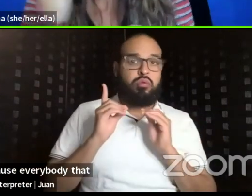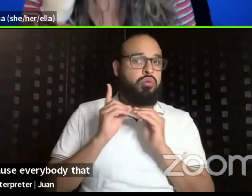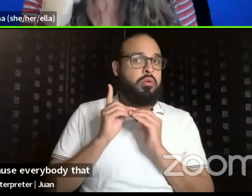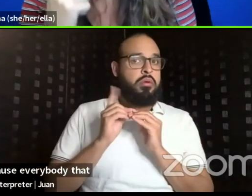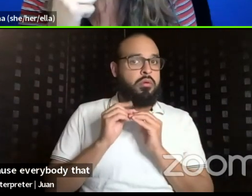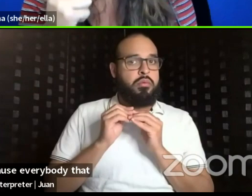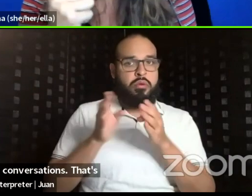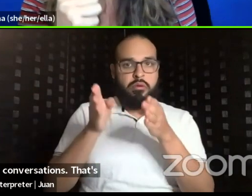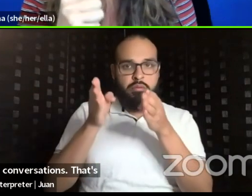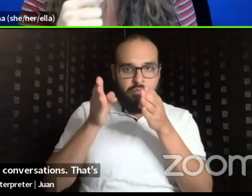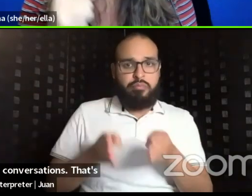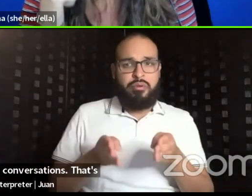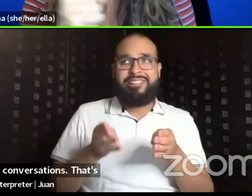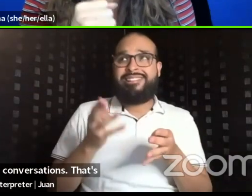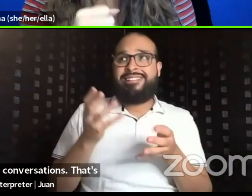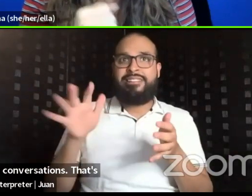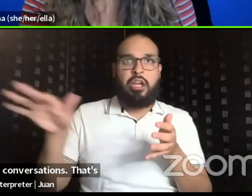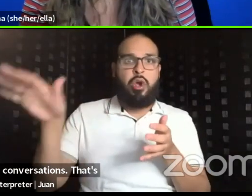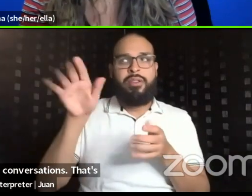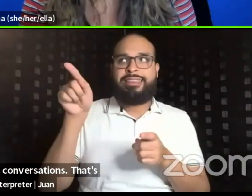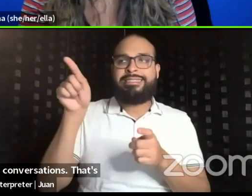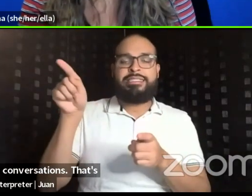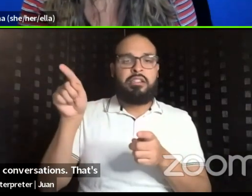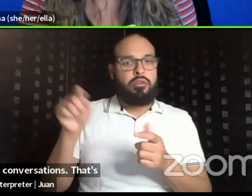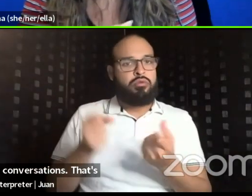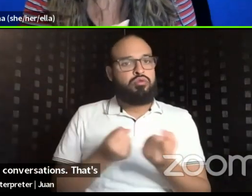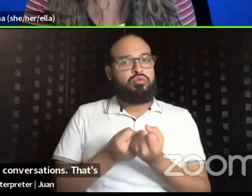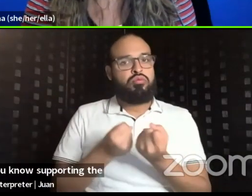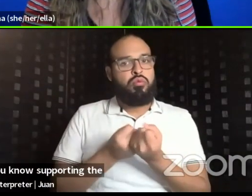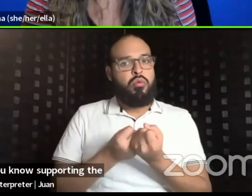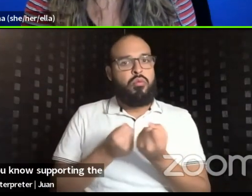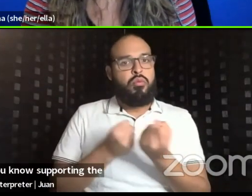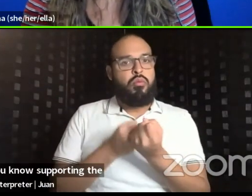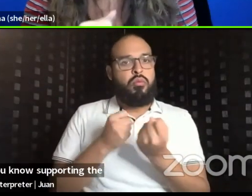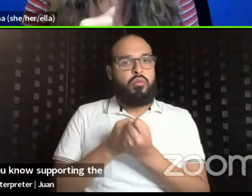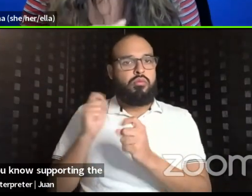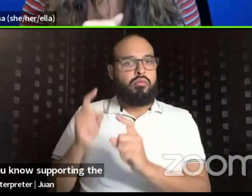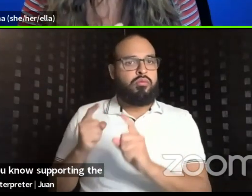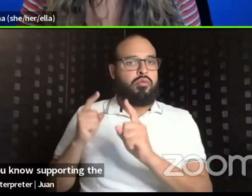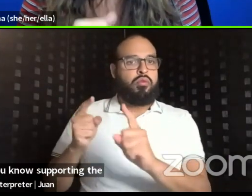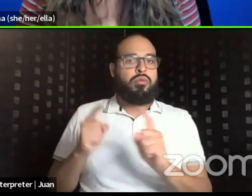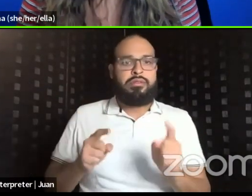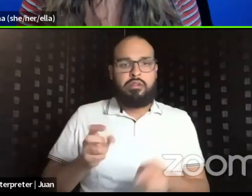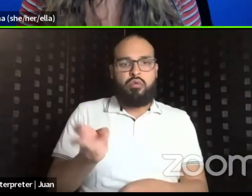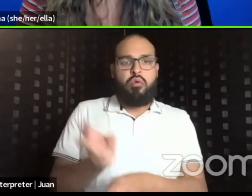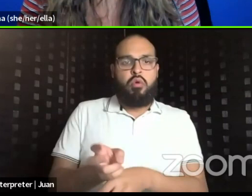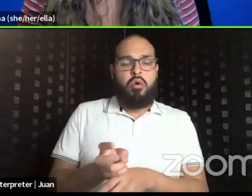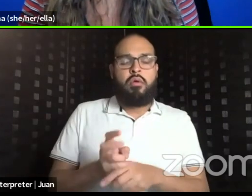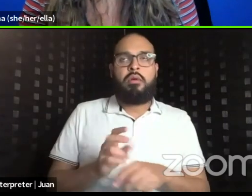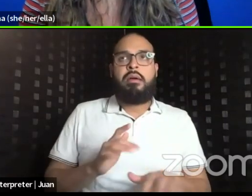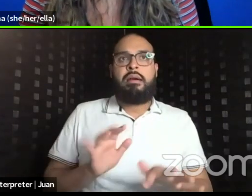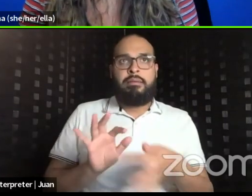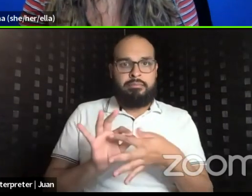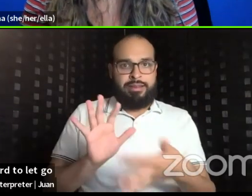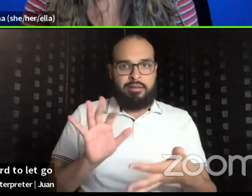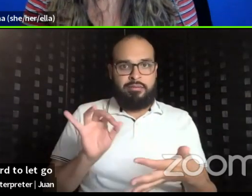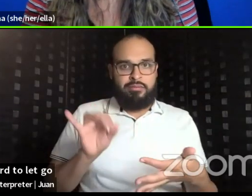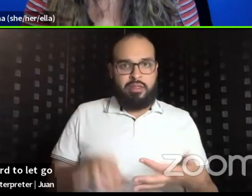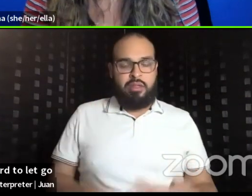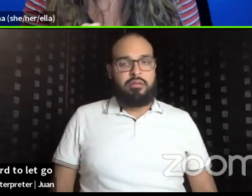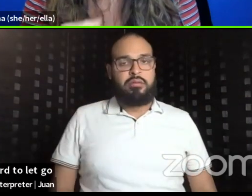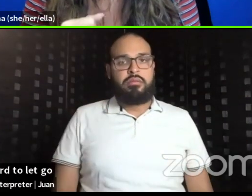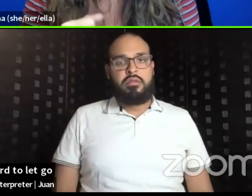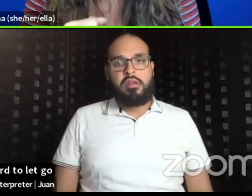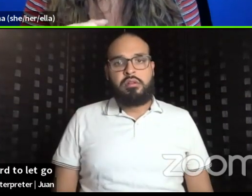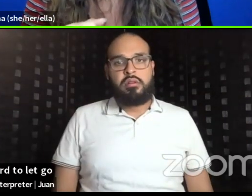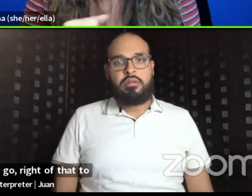person out there, you know, supporting the cause. And so it's, it's really hard to let go right of that to be like,